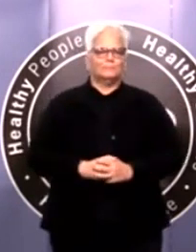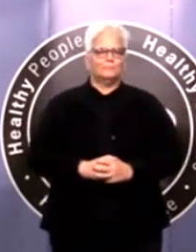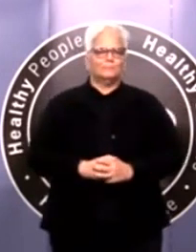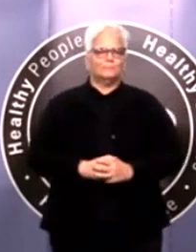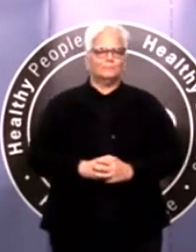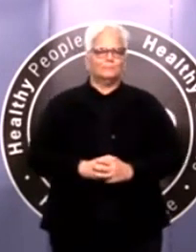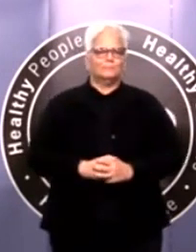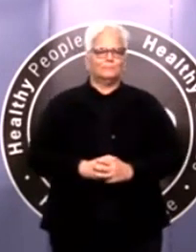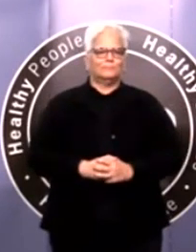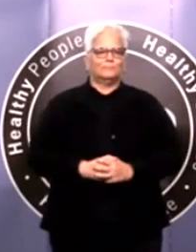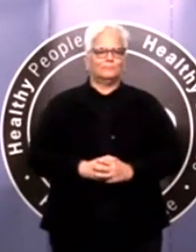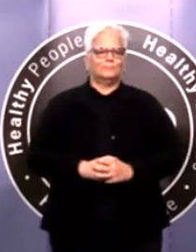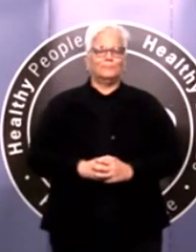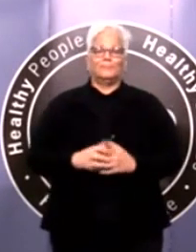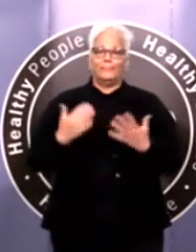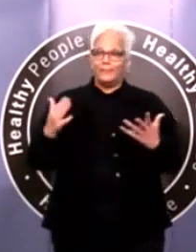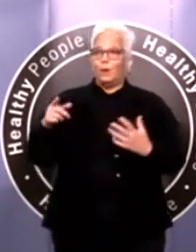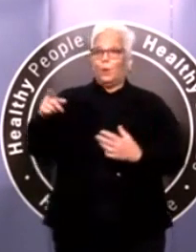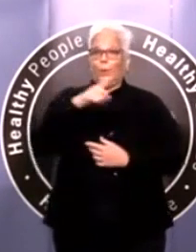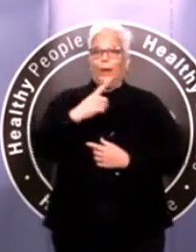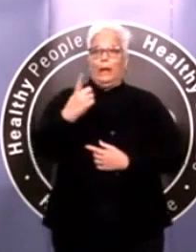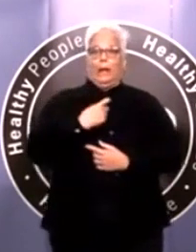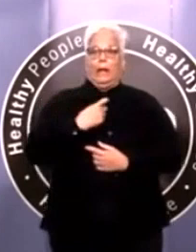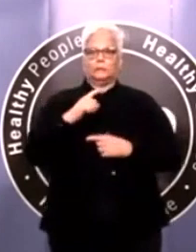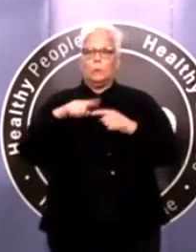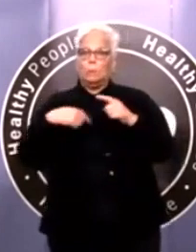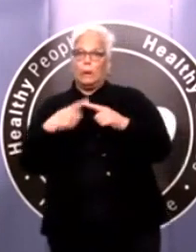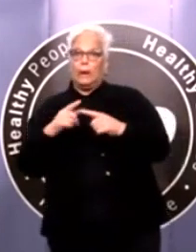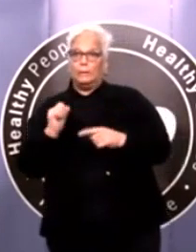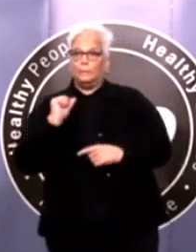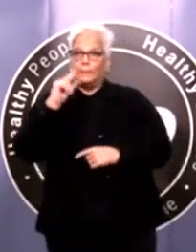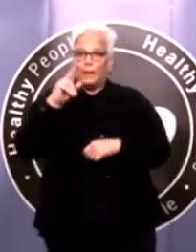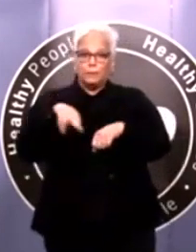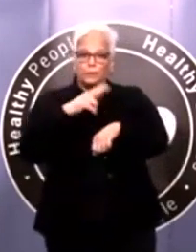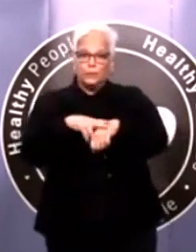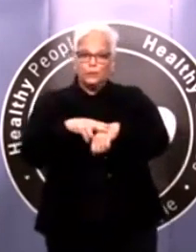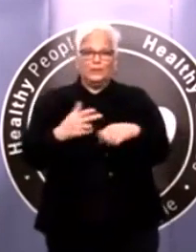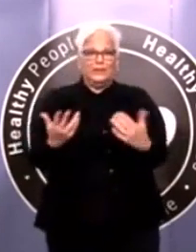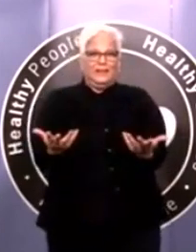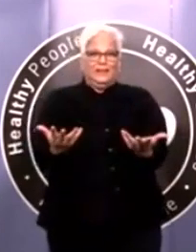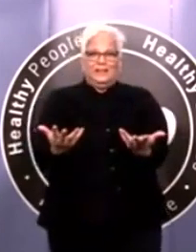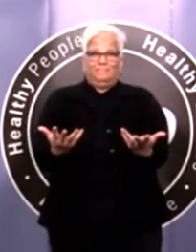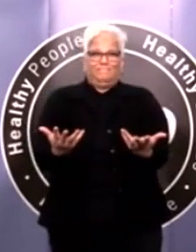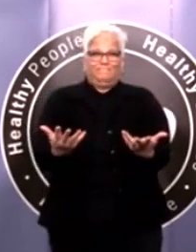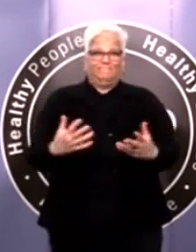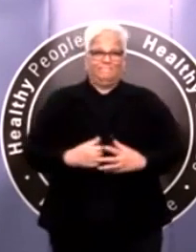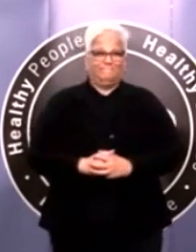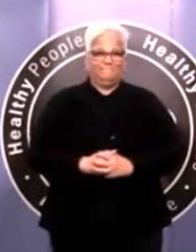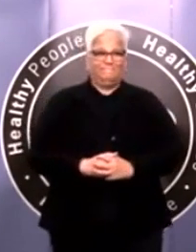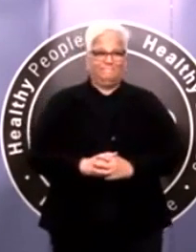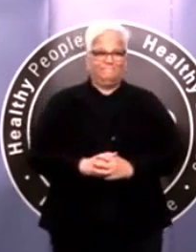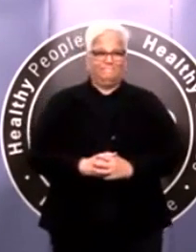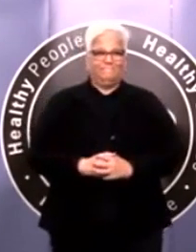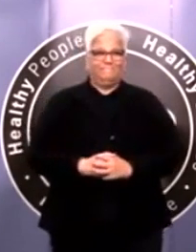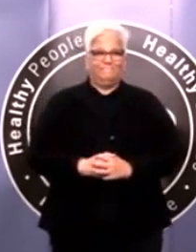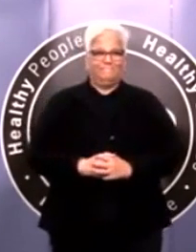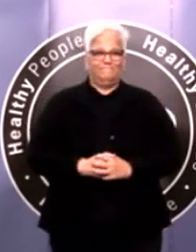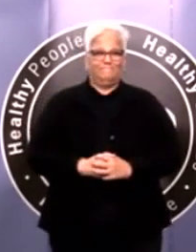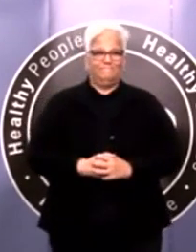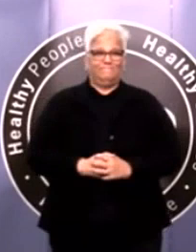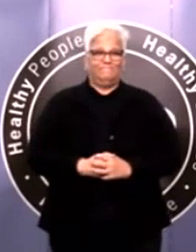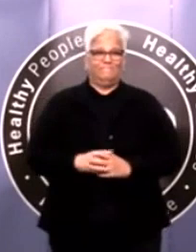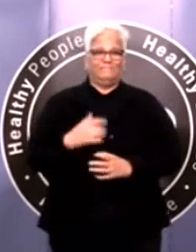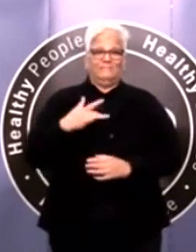putting all these restrictions in place. I imagine it will be in a phased process. It won't all be at once.